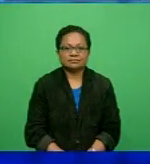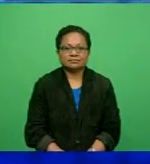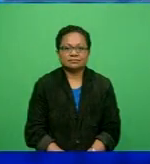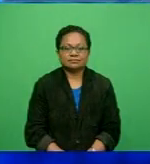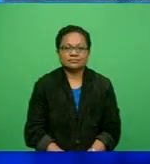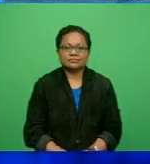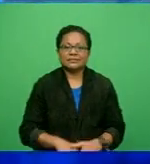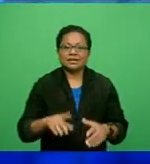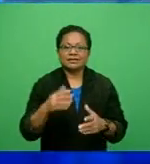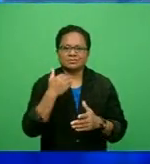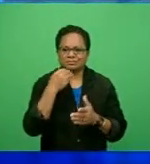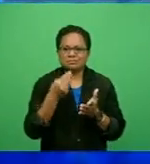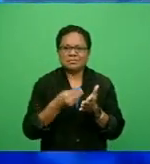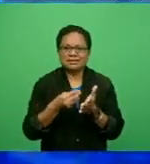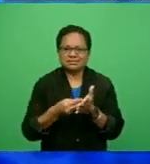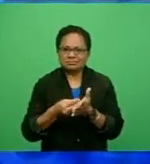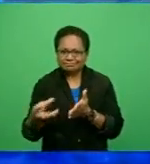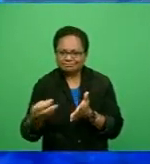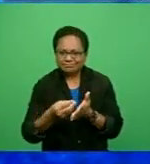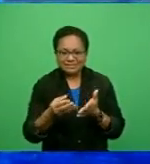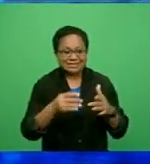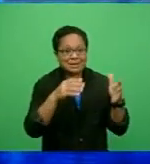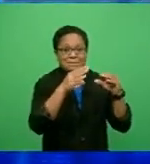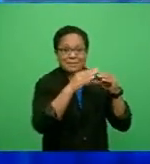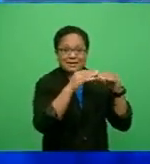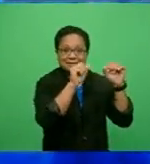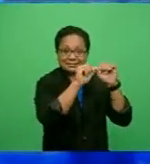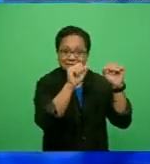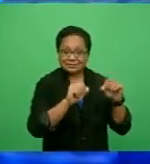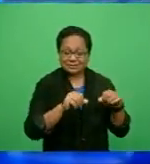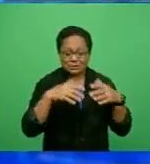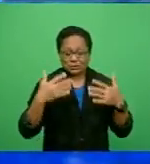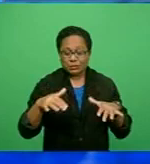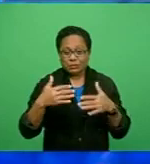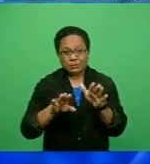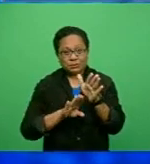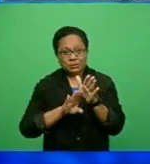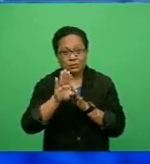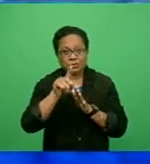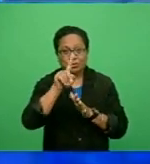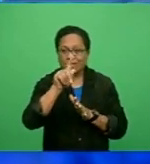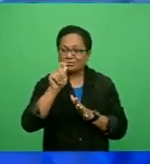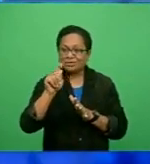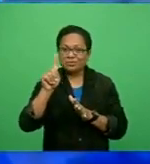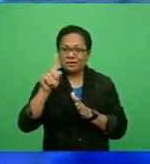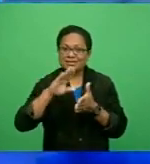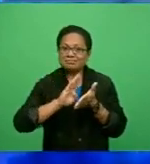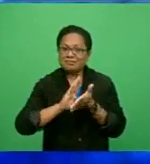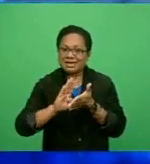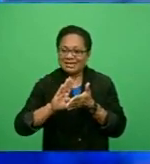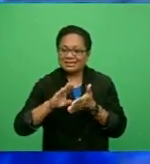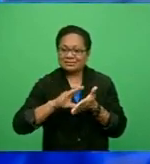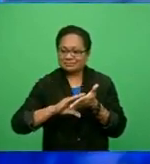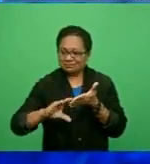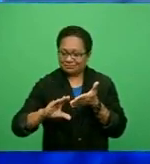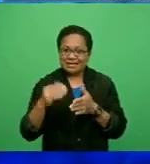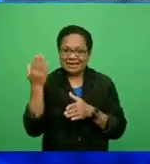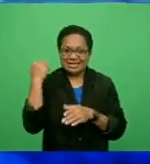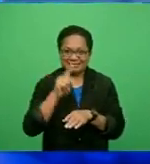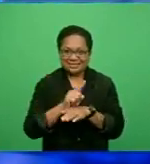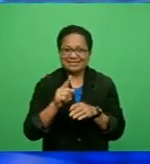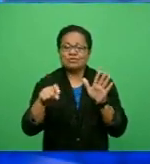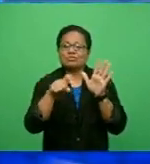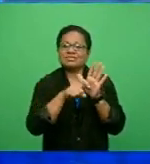Access to liquidity in the banking system reached an historic high of 1.1 billion last month, says the Reserve Bank of Fiji. The